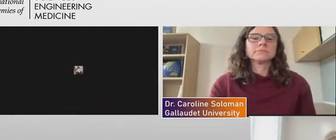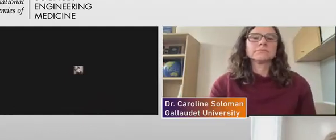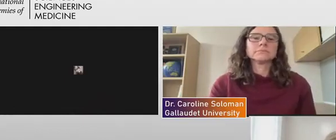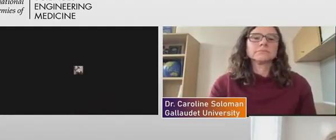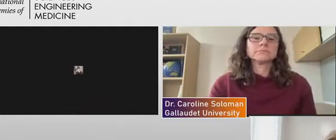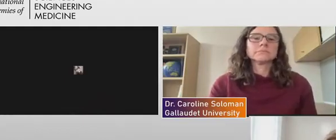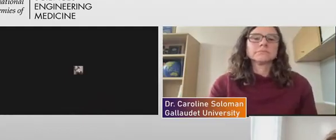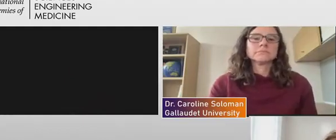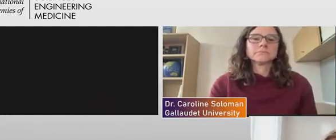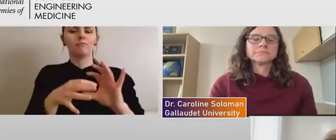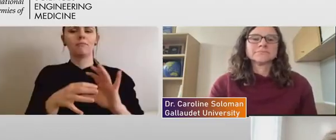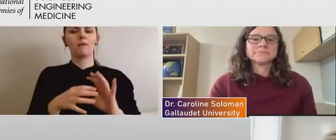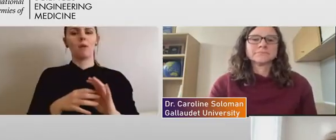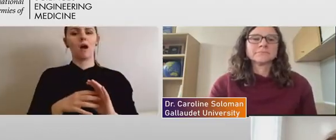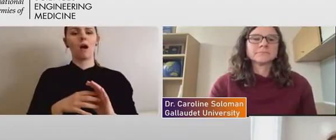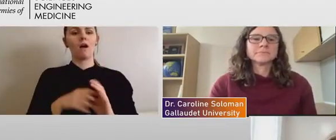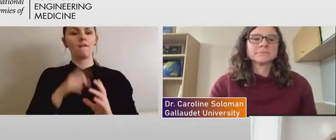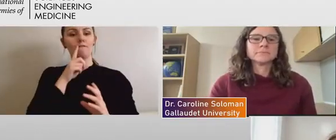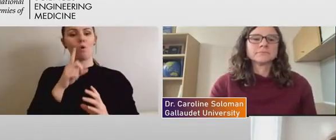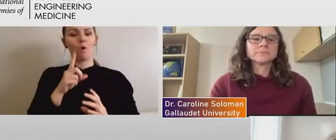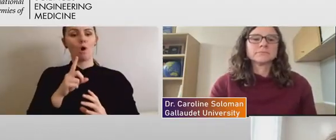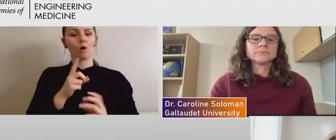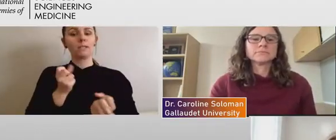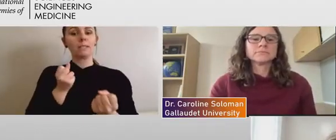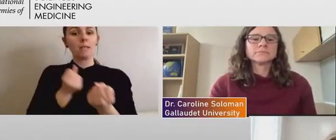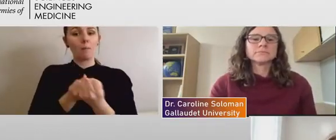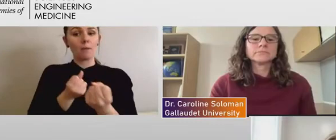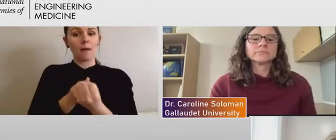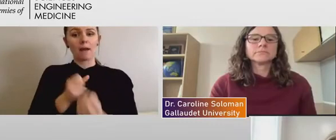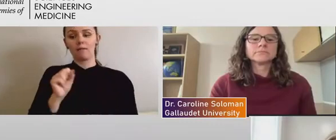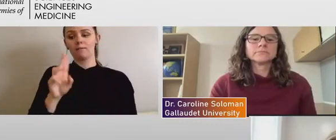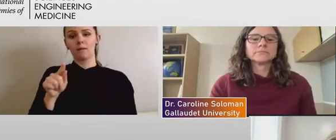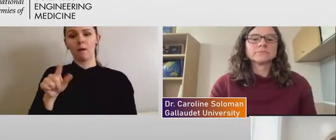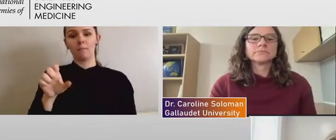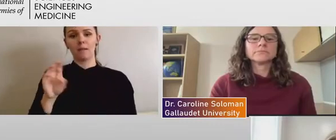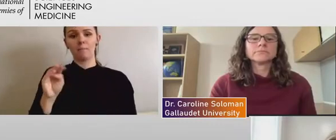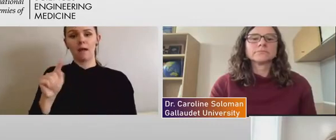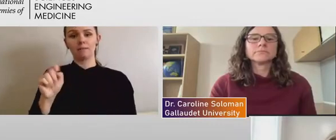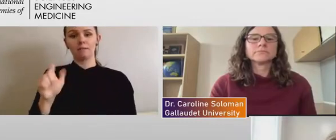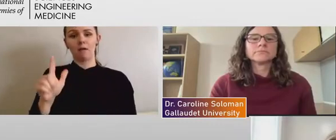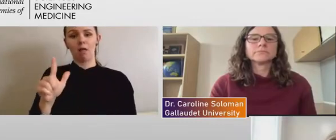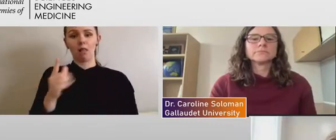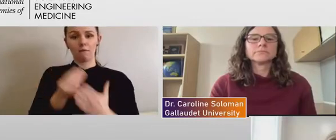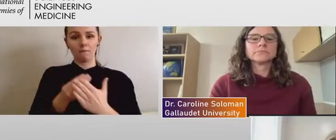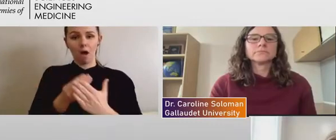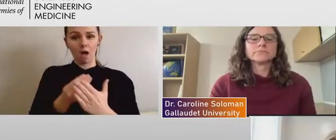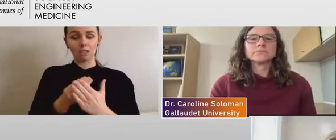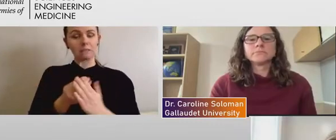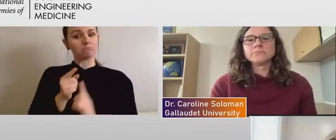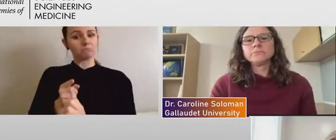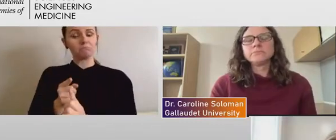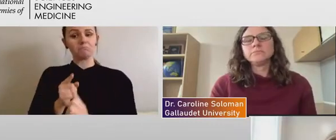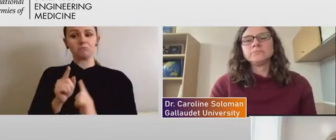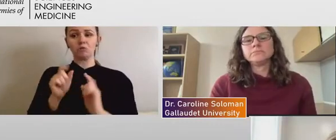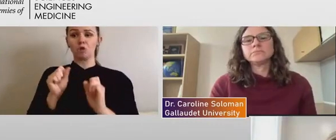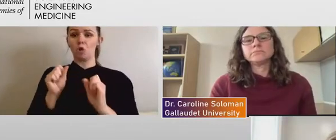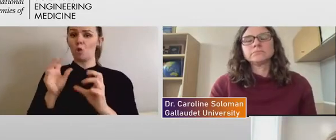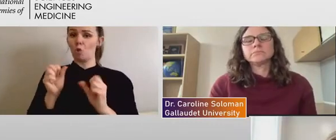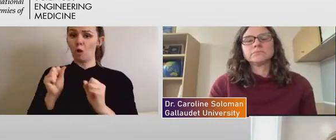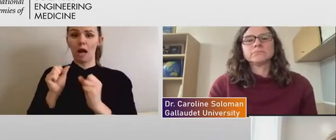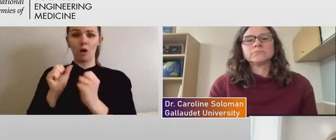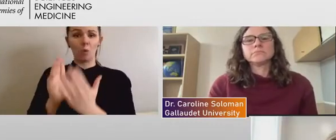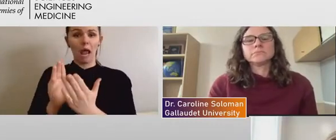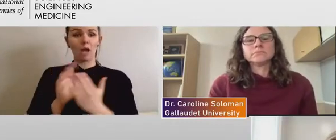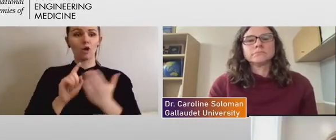the supplemental funds. And I think that that's a great way for people with disabilities or researchers are, to incorporate